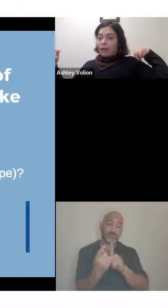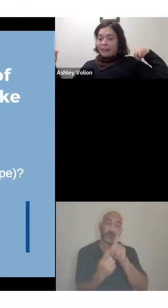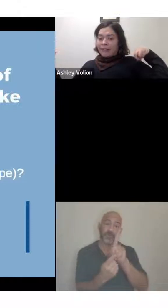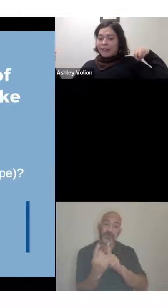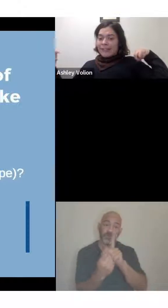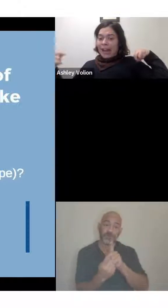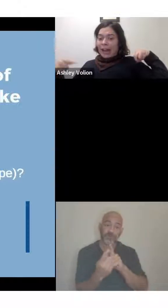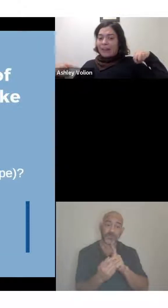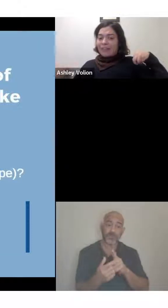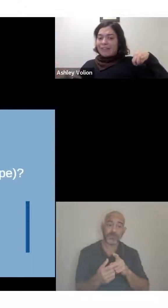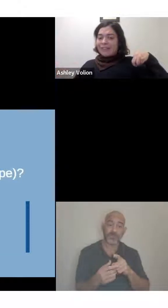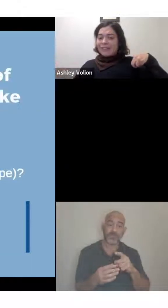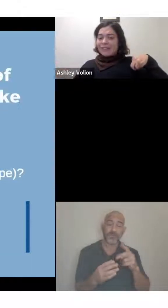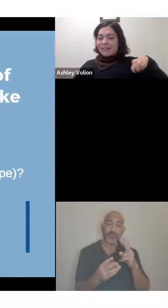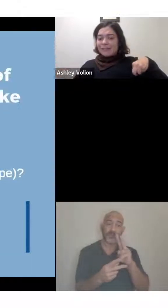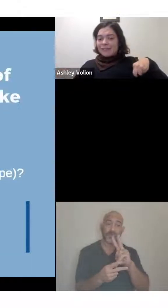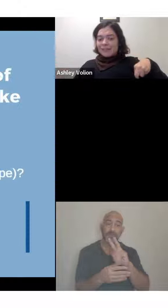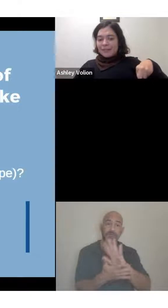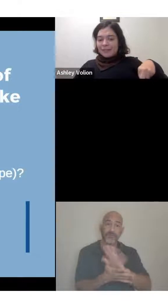learning style.